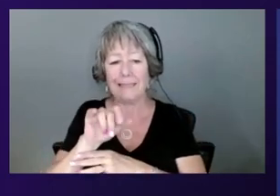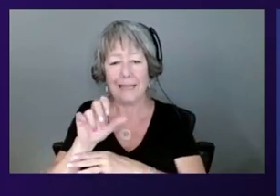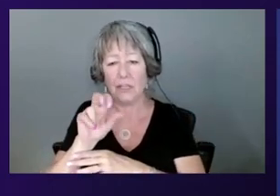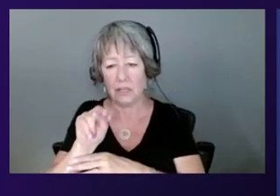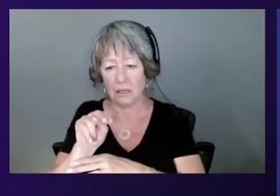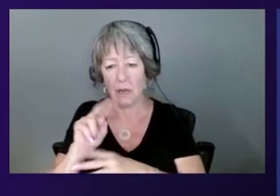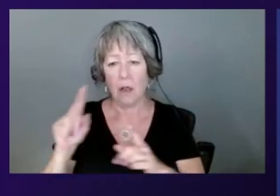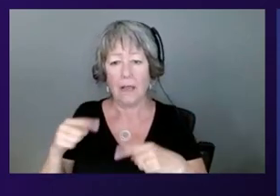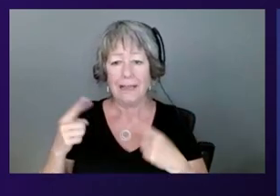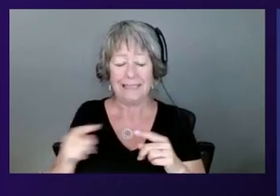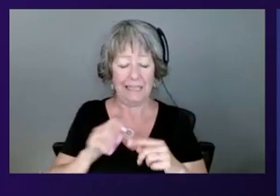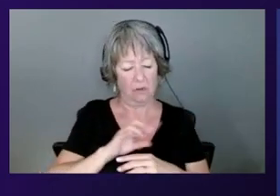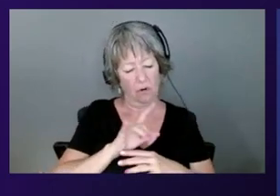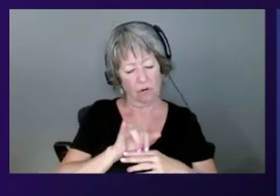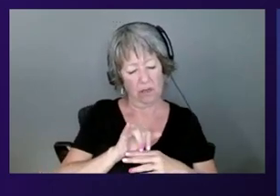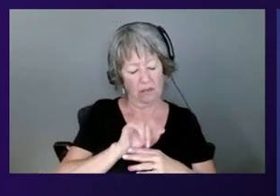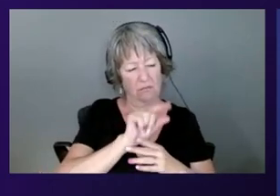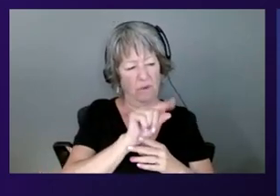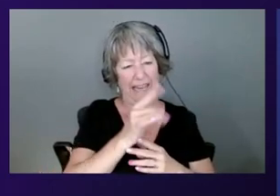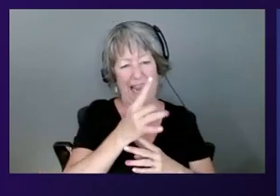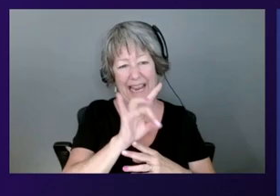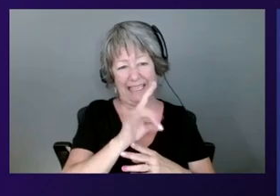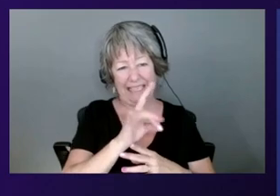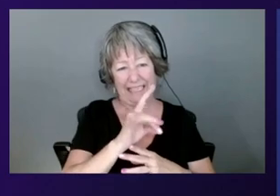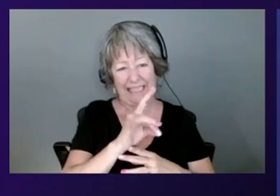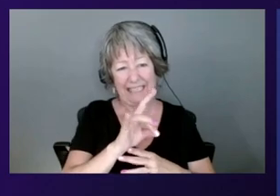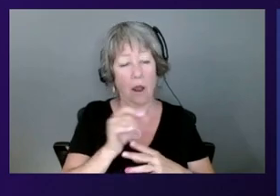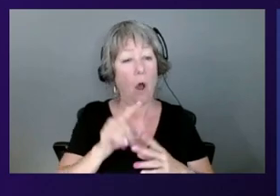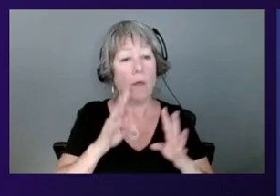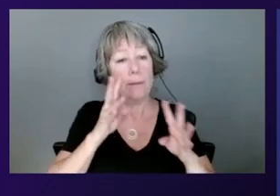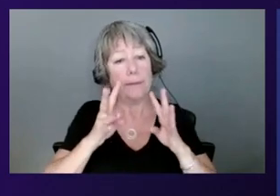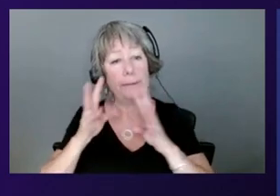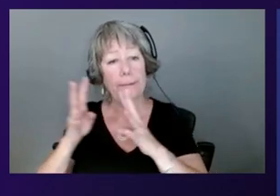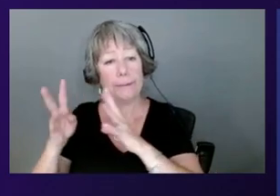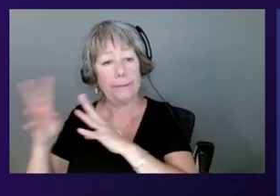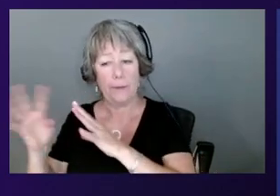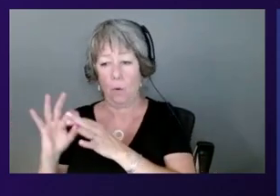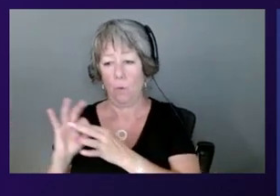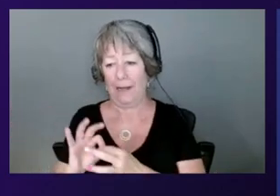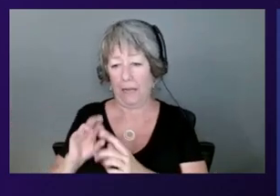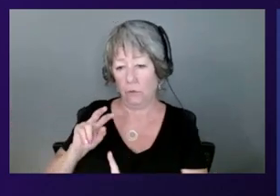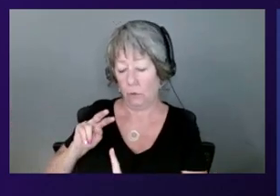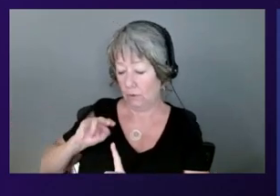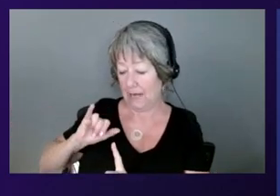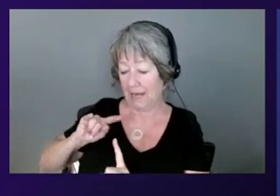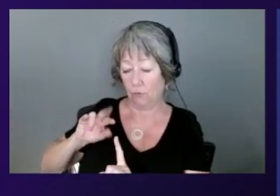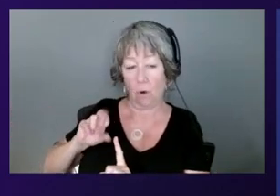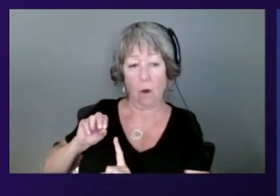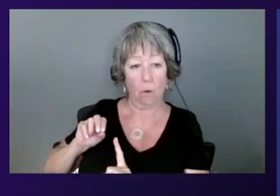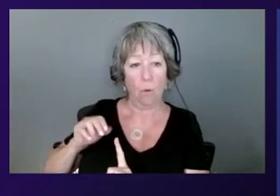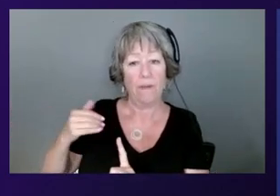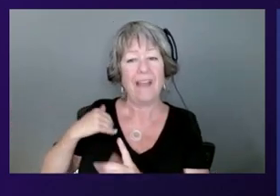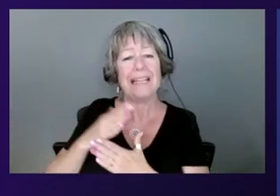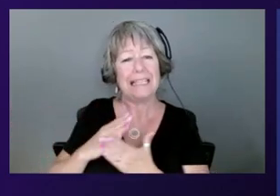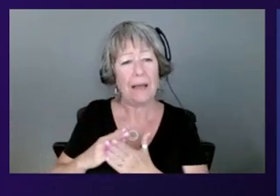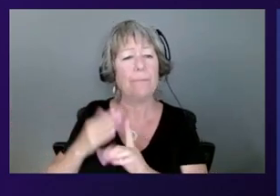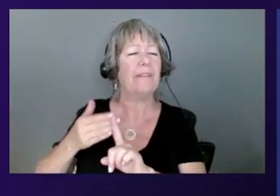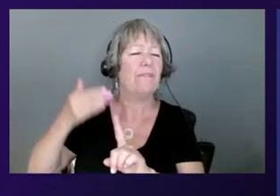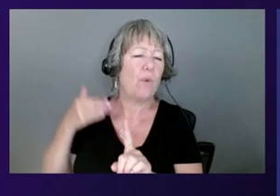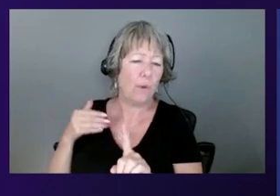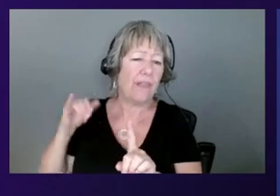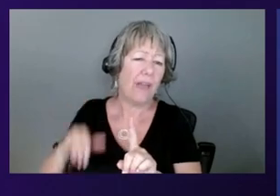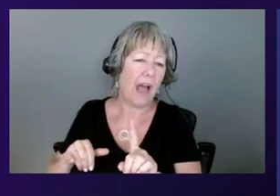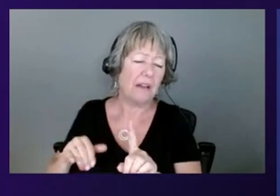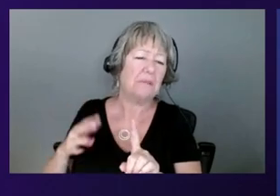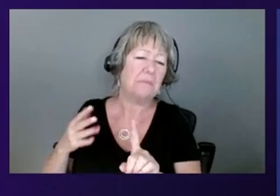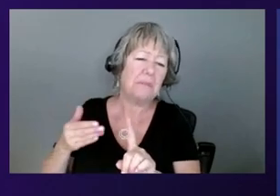launched since early 2018 are Nitro-based. We've had some shape or form of Nitro, you know, even before that, but since 2018,